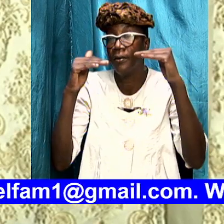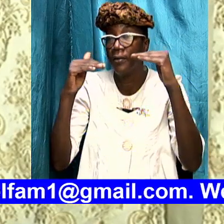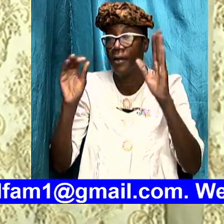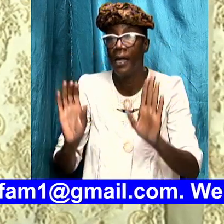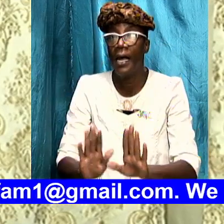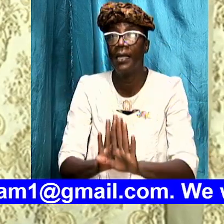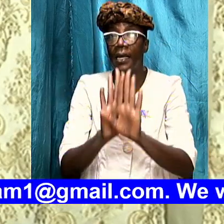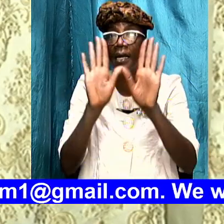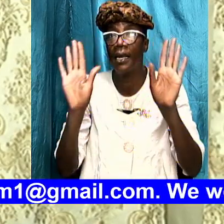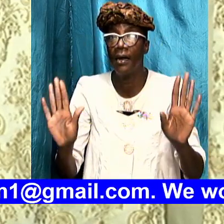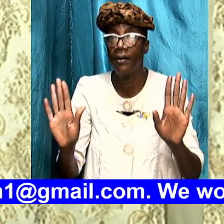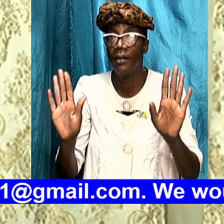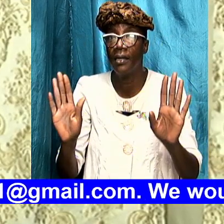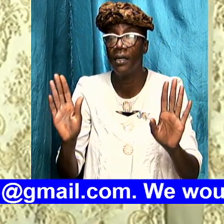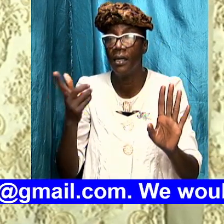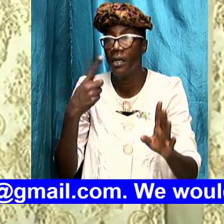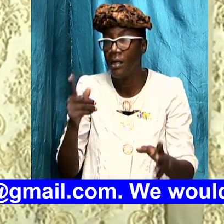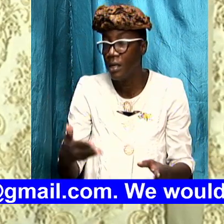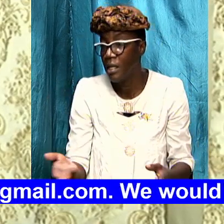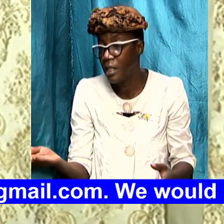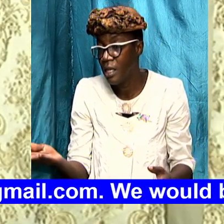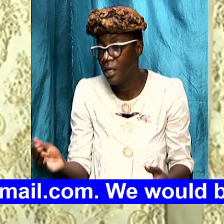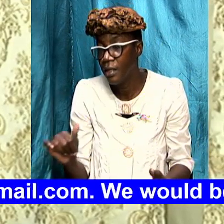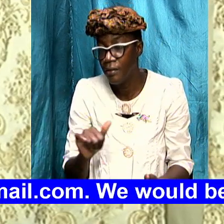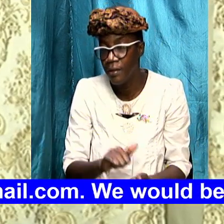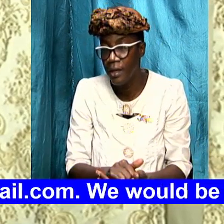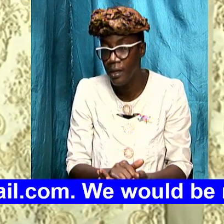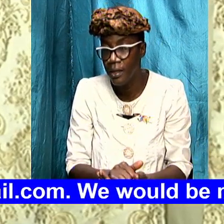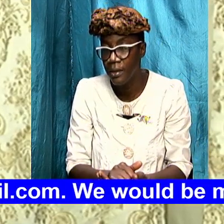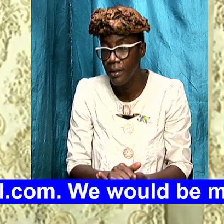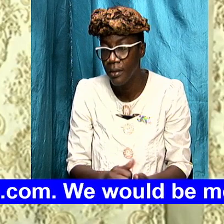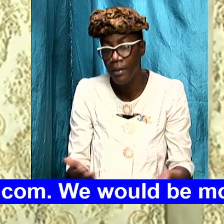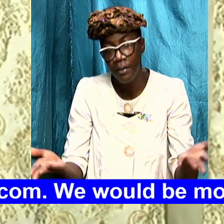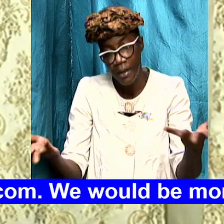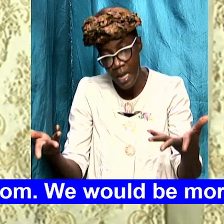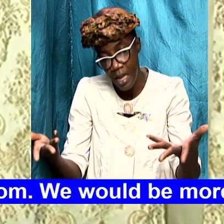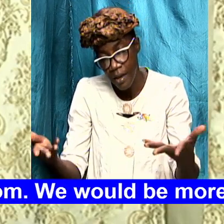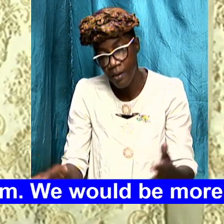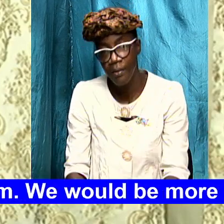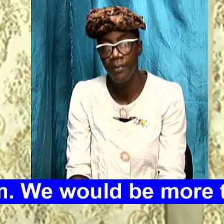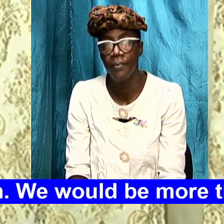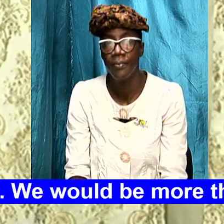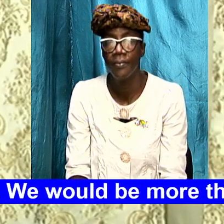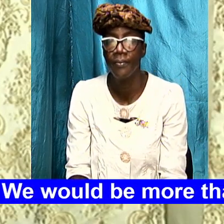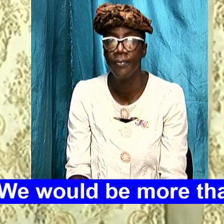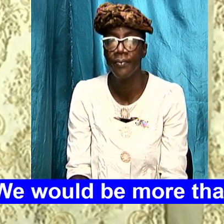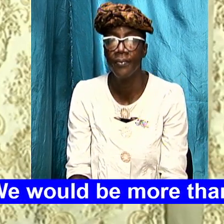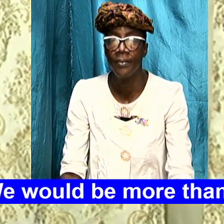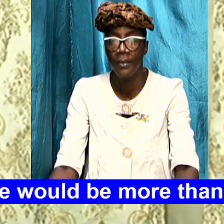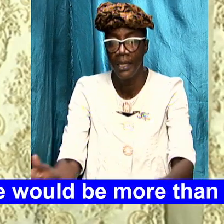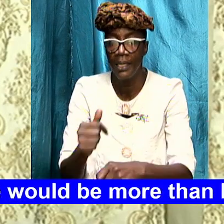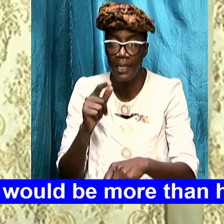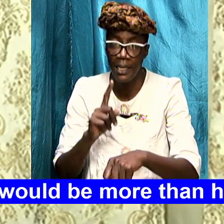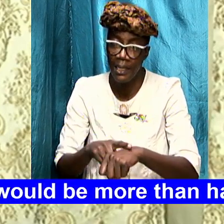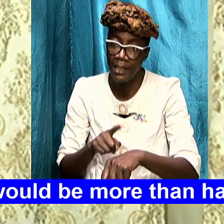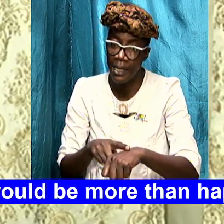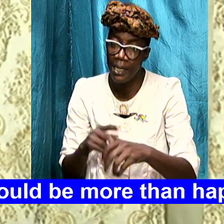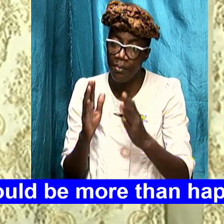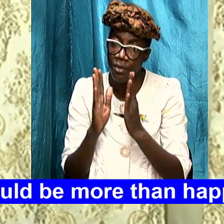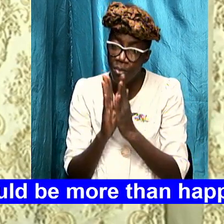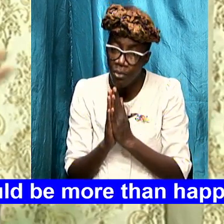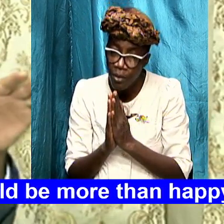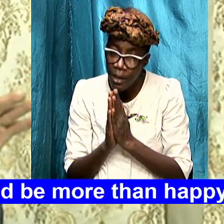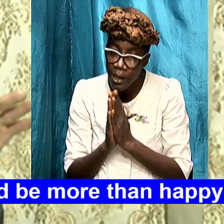clarity to the issues that are at hand and take time out to pray